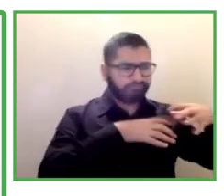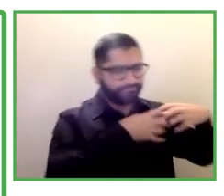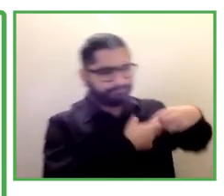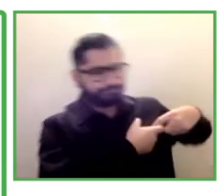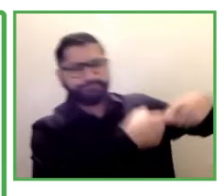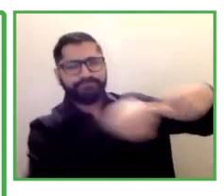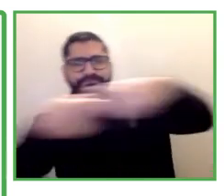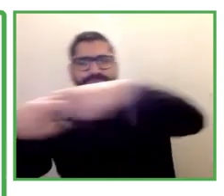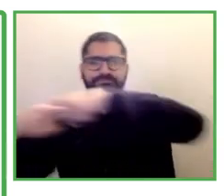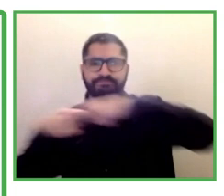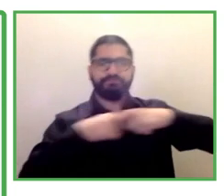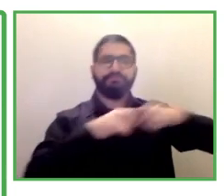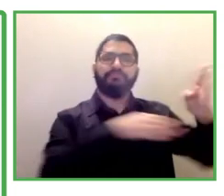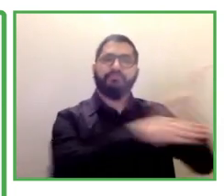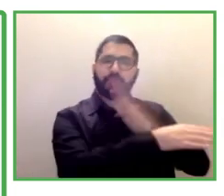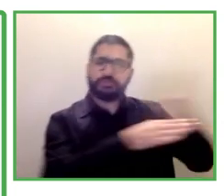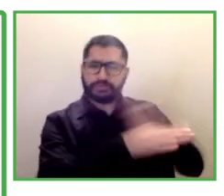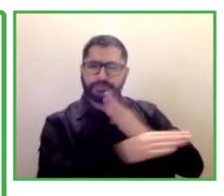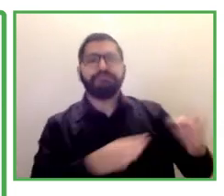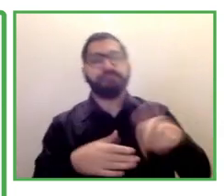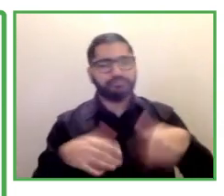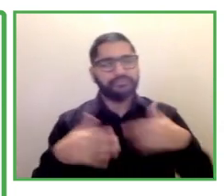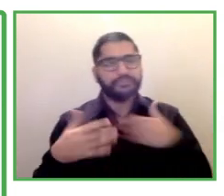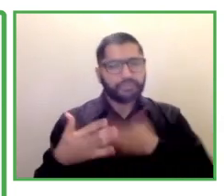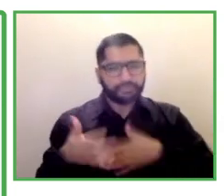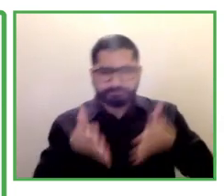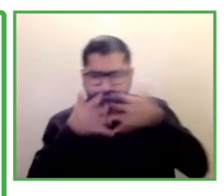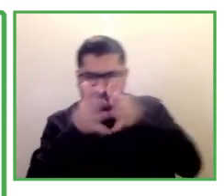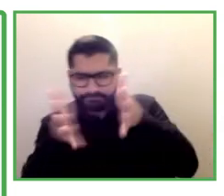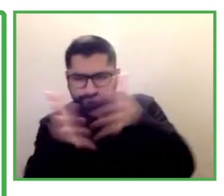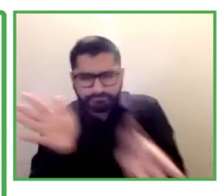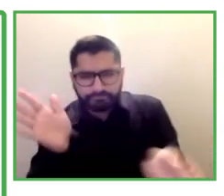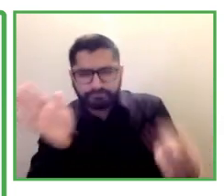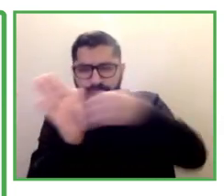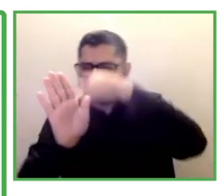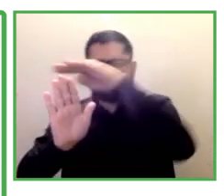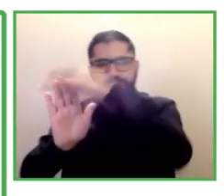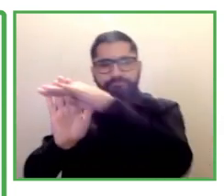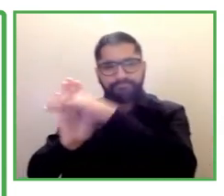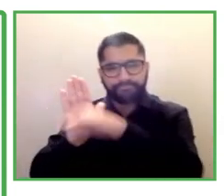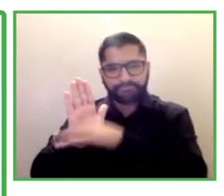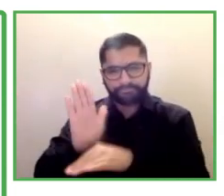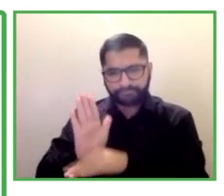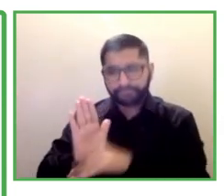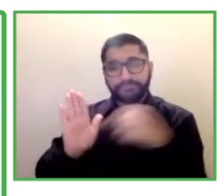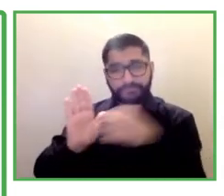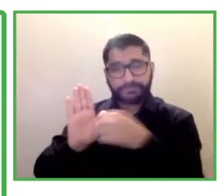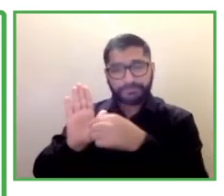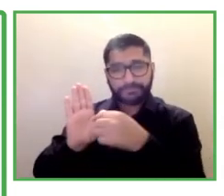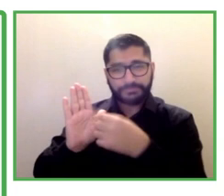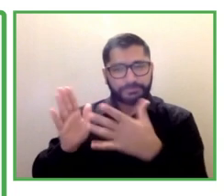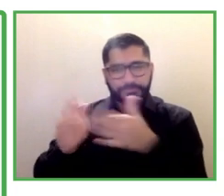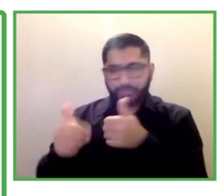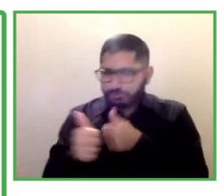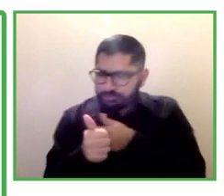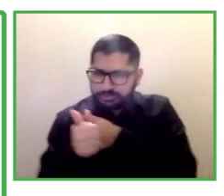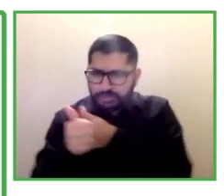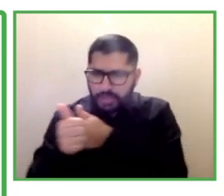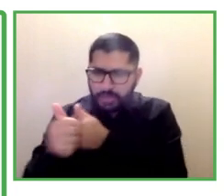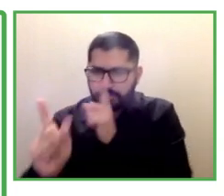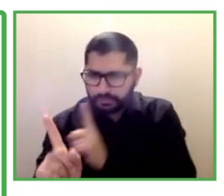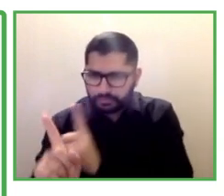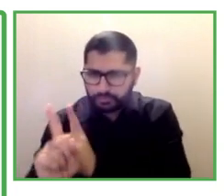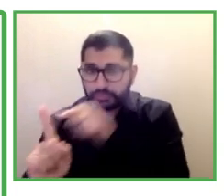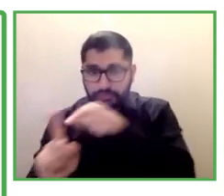program which means that it's led entirely by employer demand and we work with organizations here in Australia to really